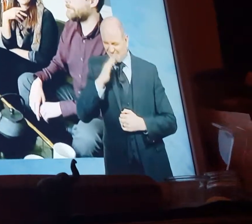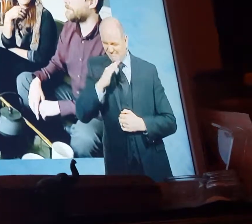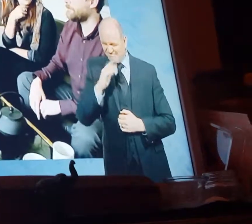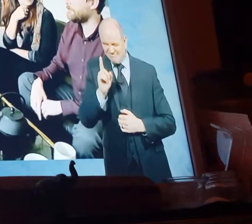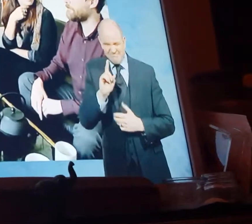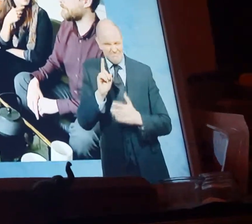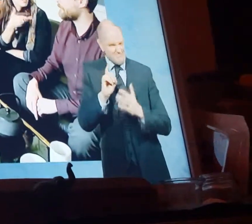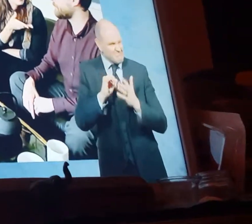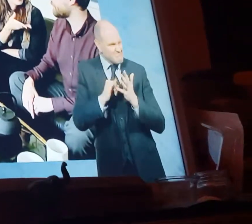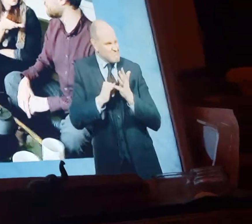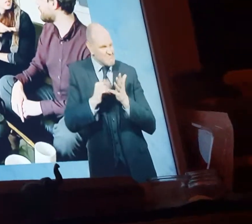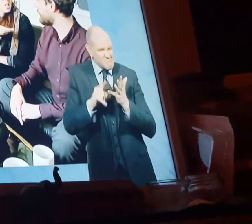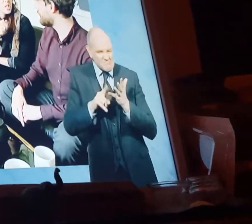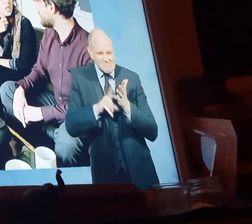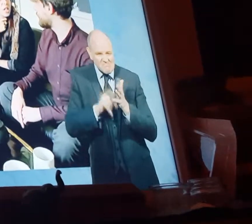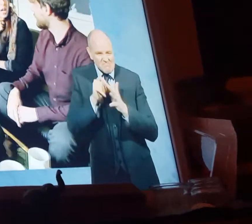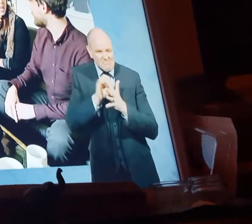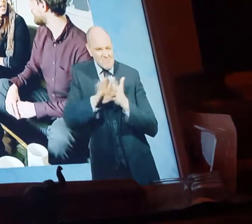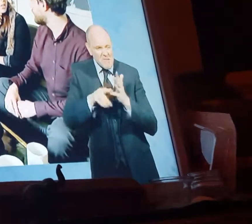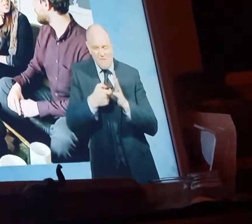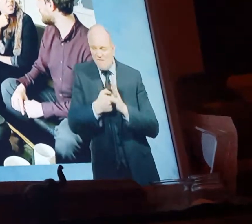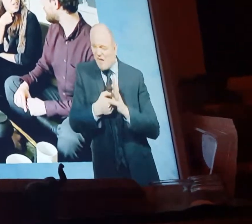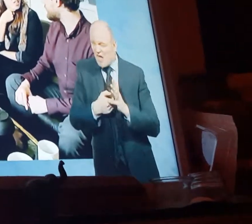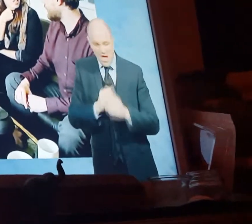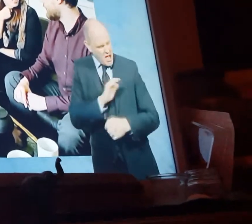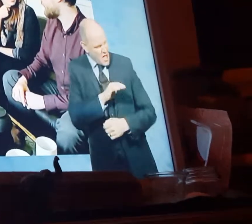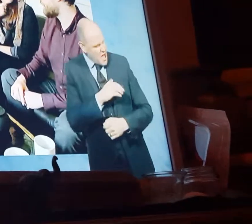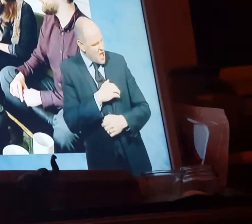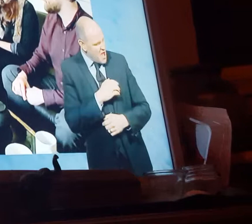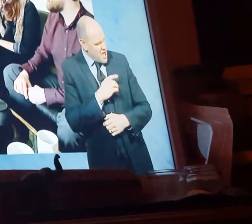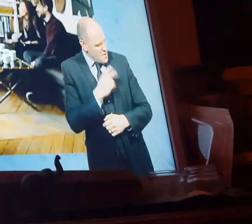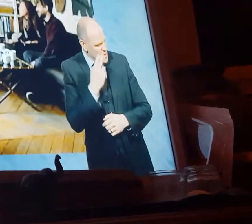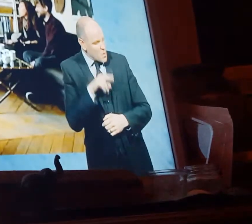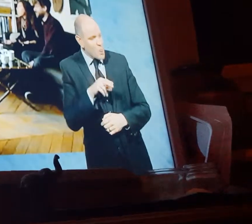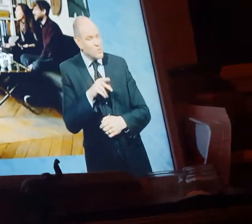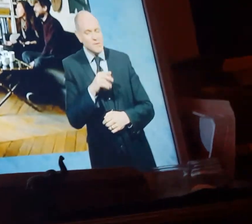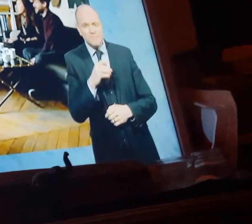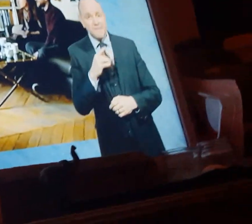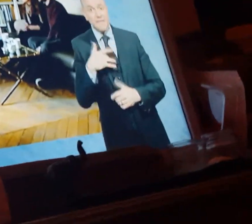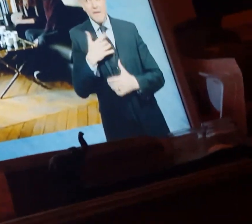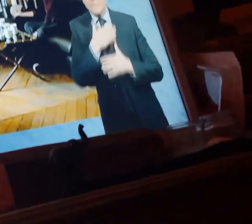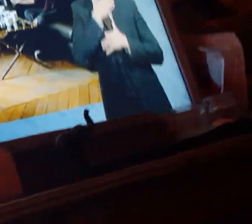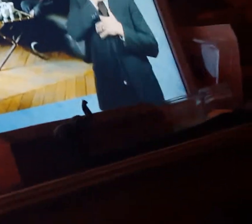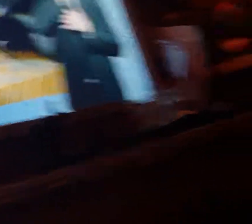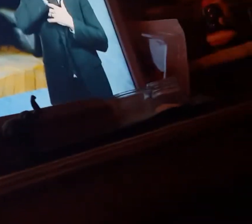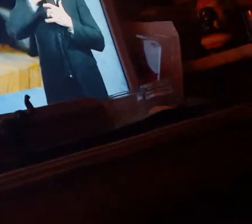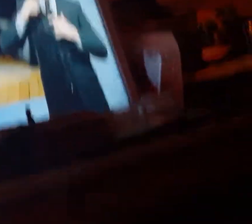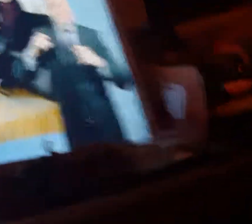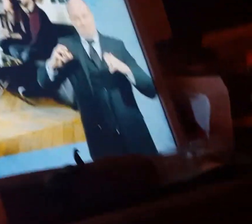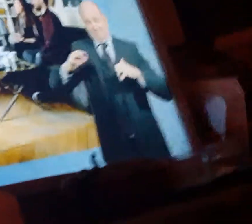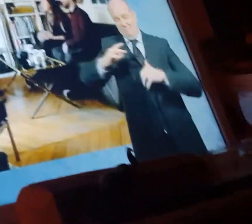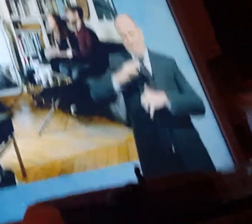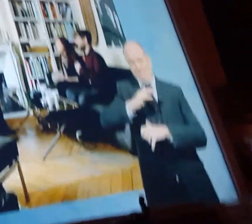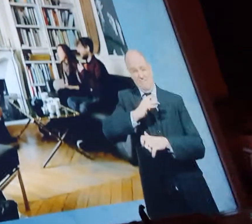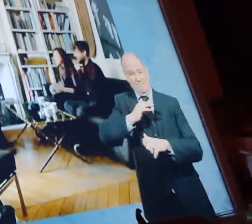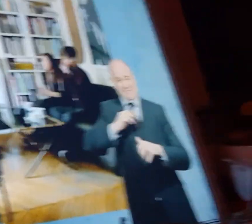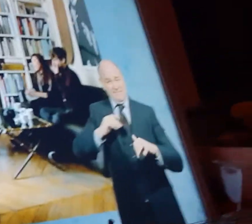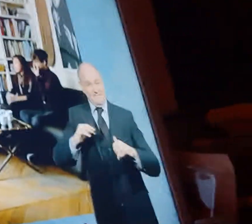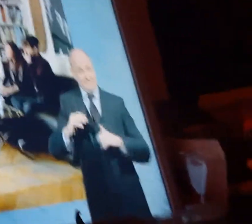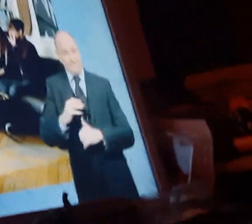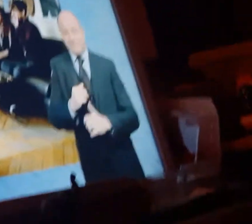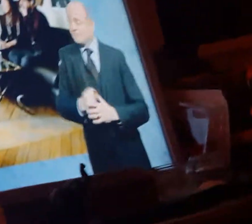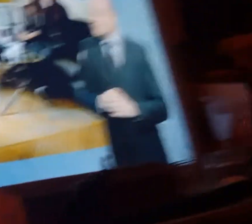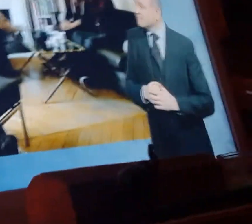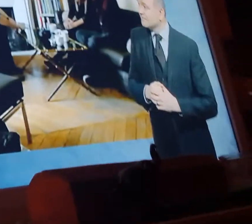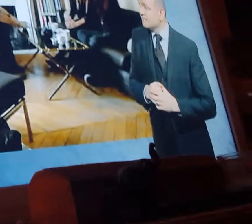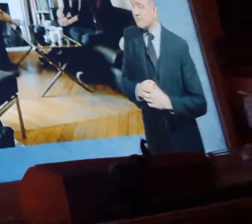so fair. Was it asphyxiated? Yeah, yeah. Amid the shooting, Michael and Sarah hear the killers